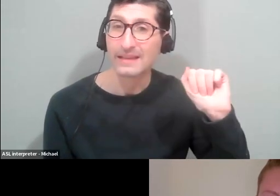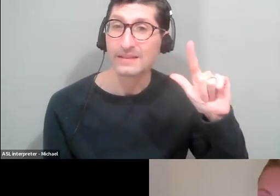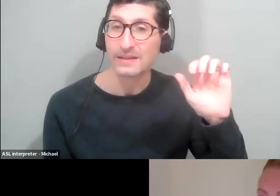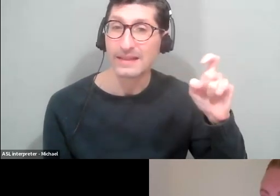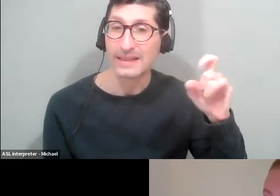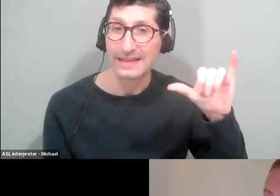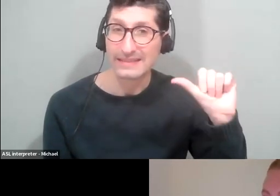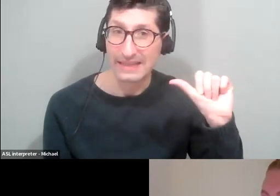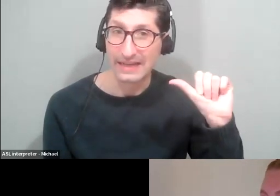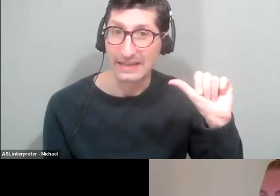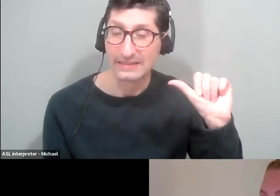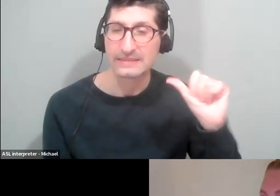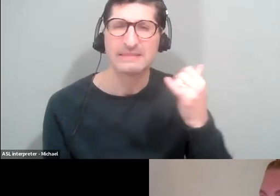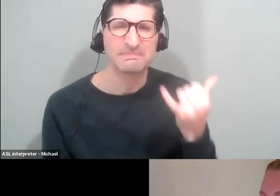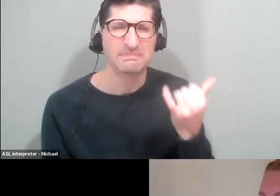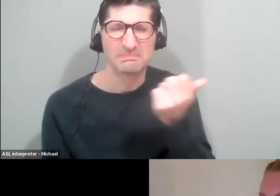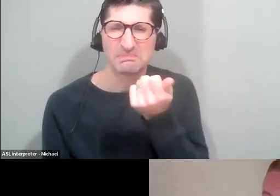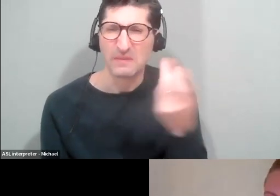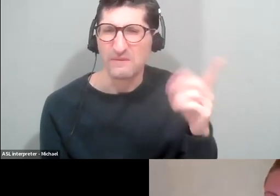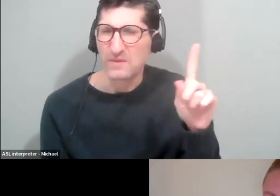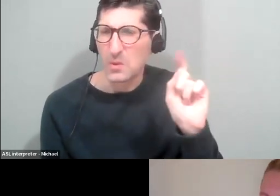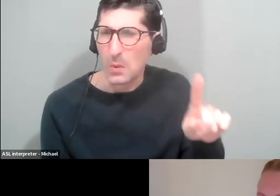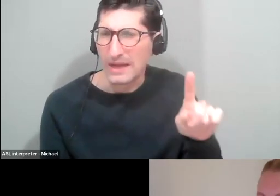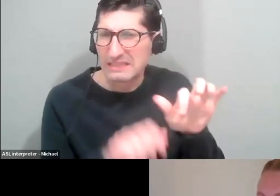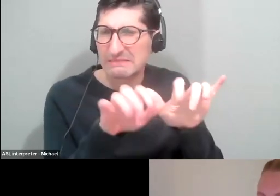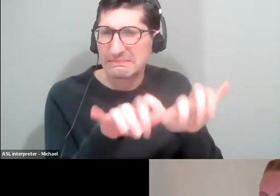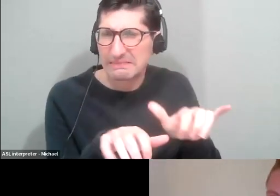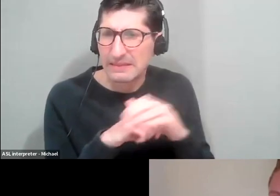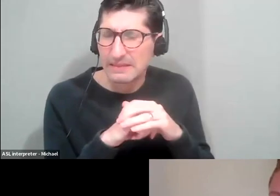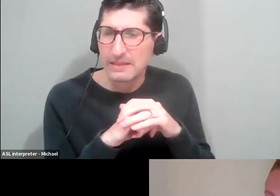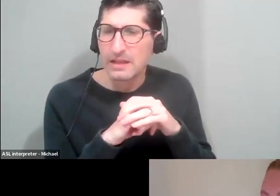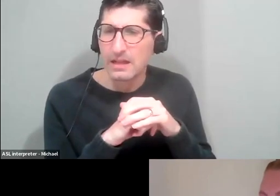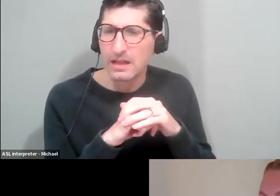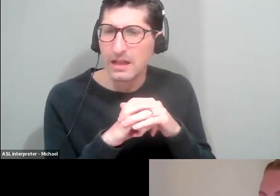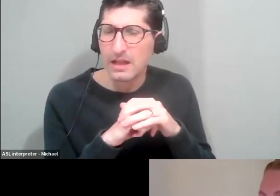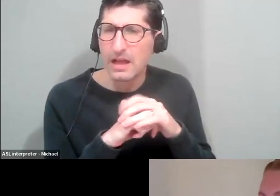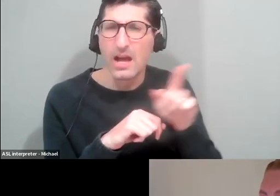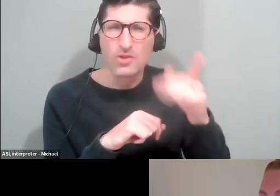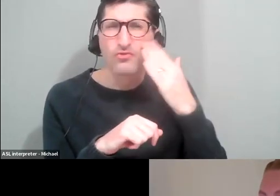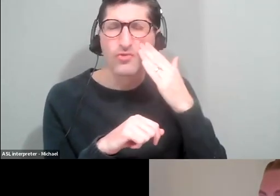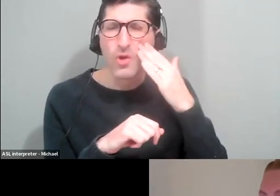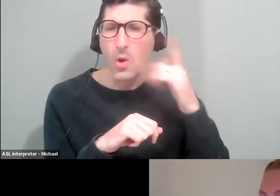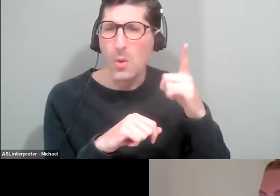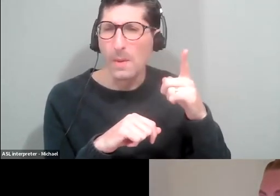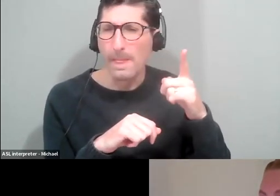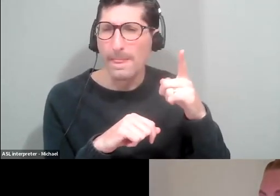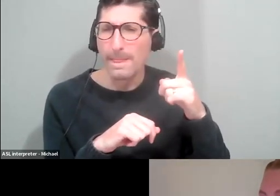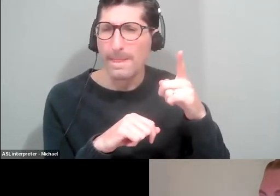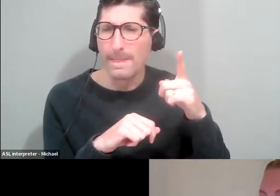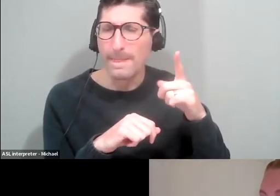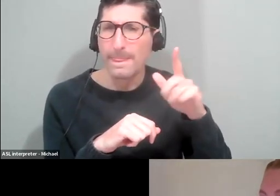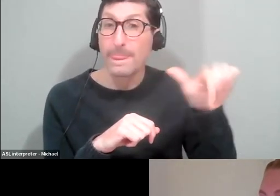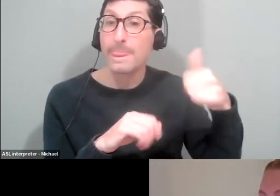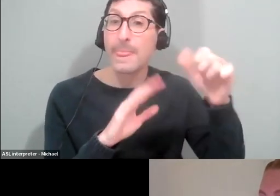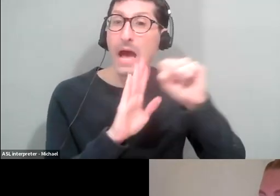We only have a couple of questions that I saw. Do you know what other accessible voting machines are? Yeah,